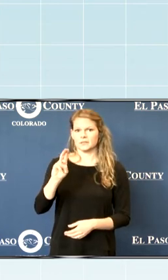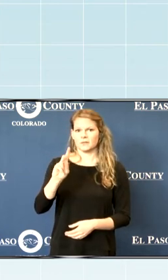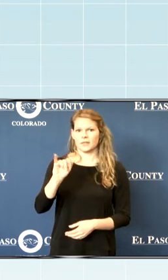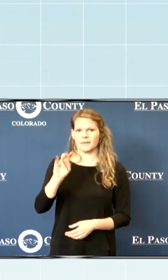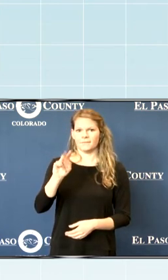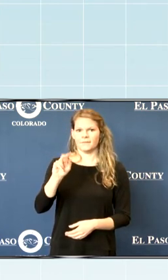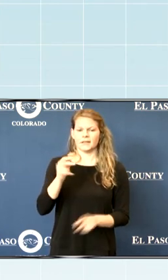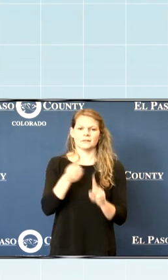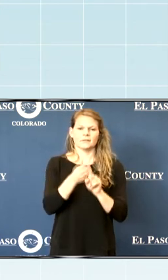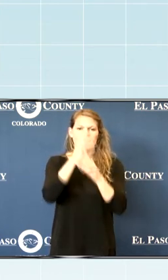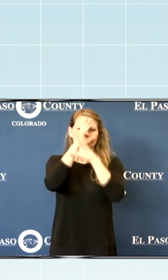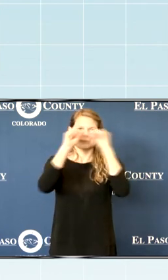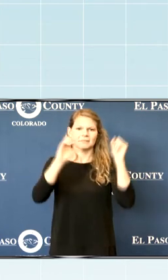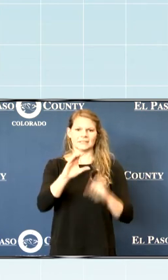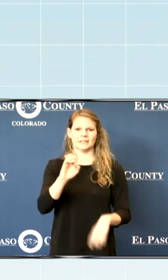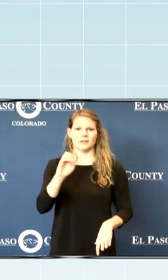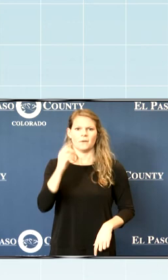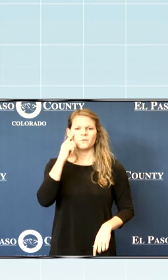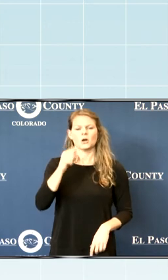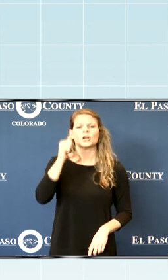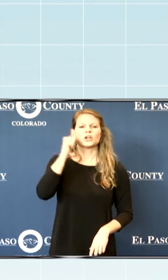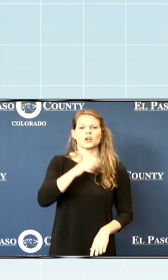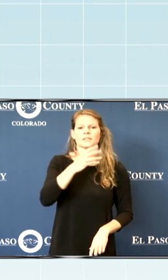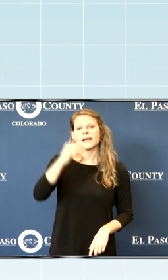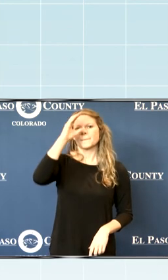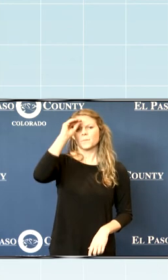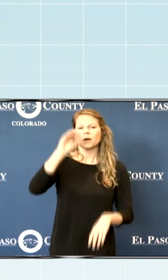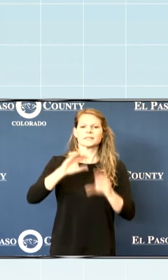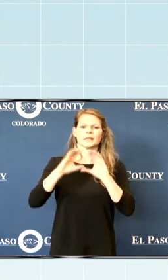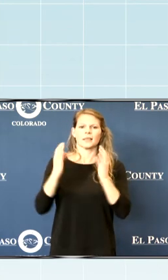CEO of the Boys and Girls Club of the Pikes Peak Region.